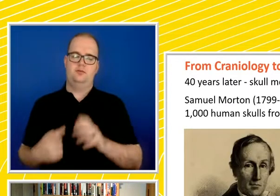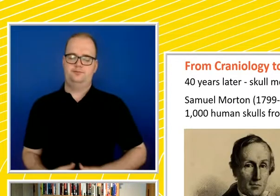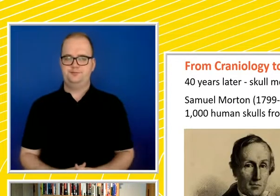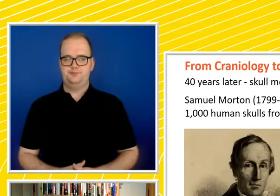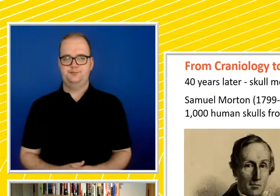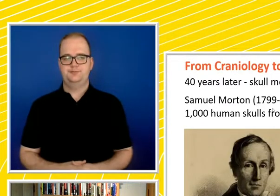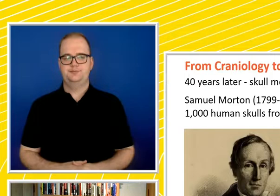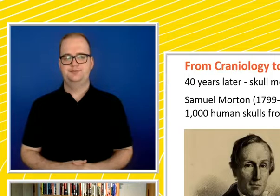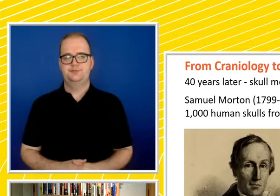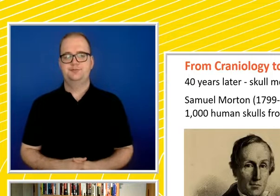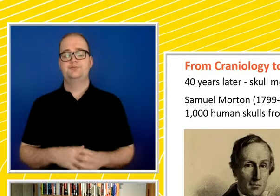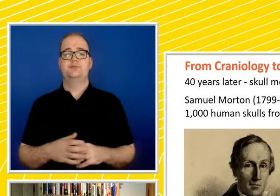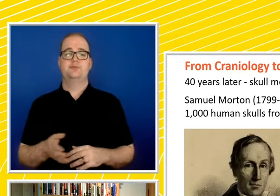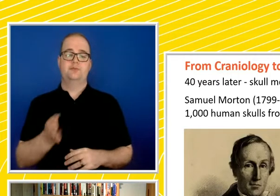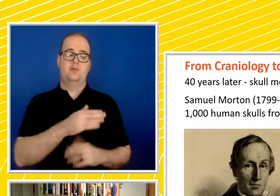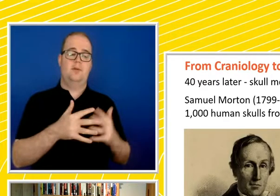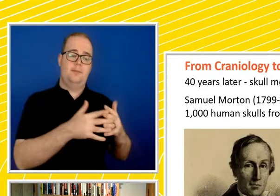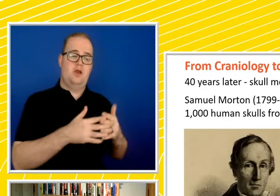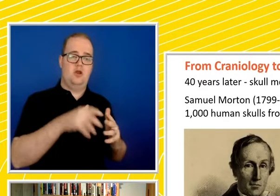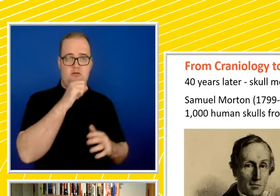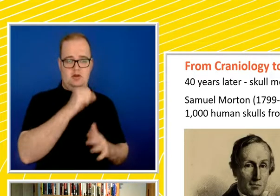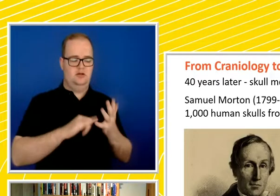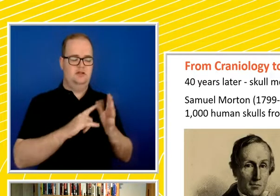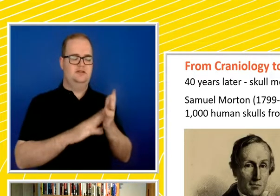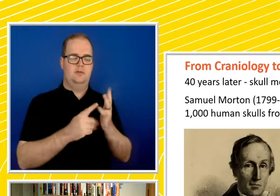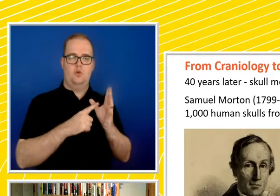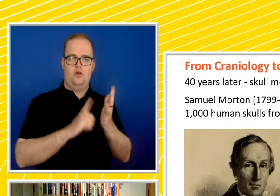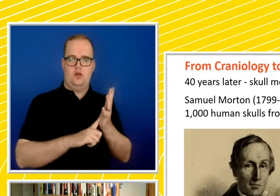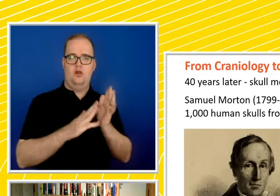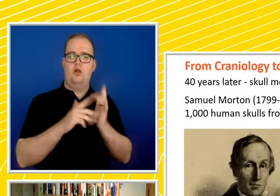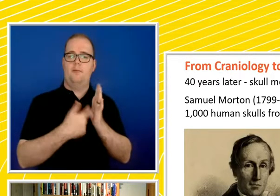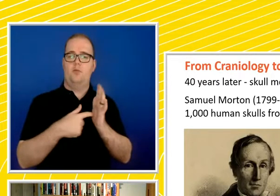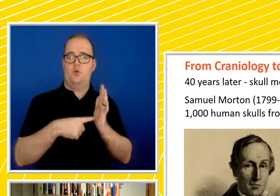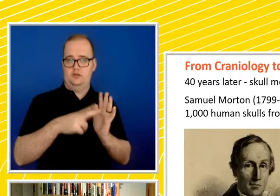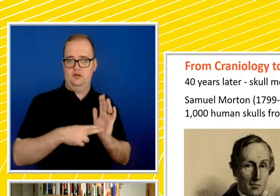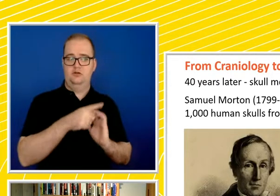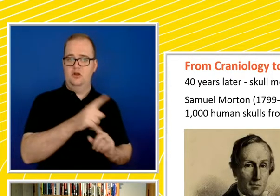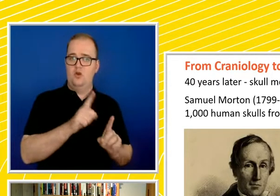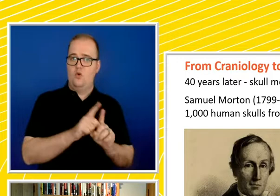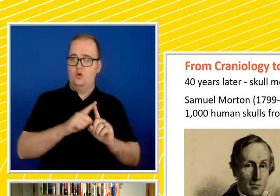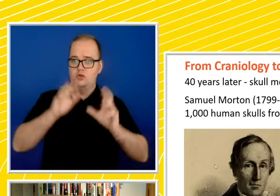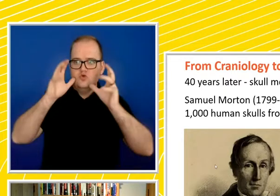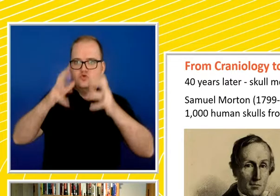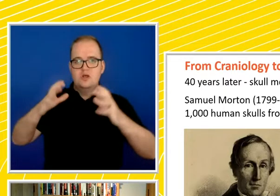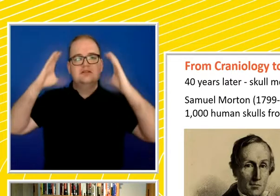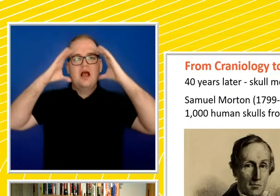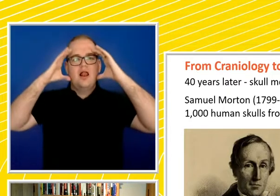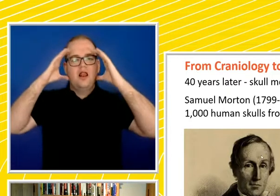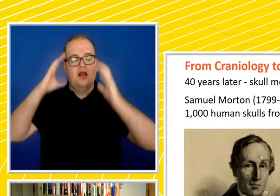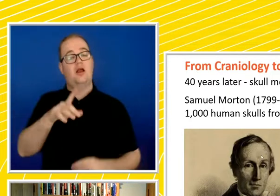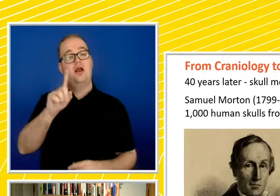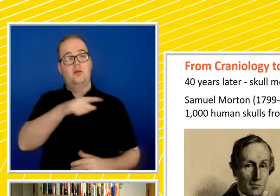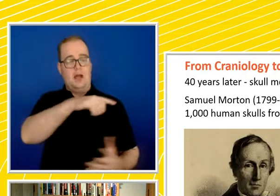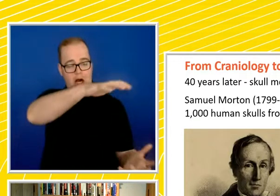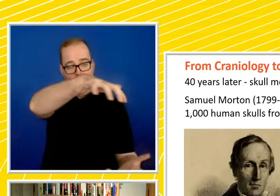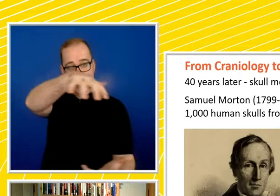Samuel Morton, an American, was also interested in skulls, but he amassed an enormous collection. So these are all quite